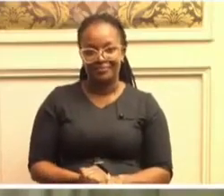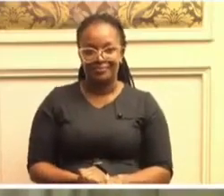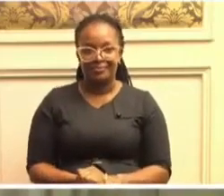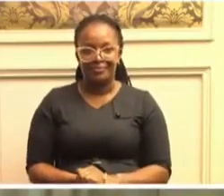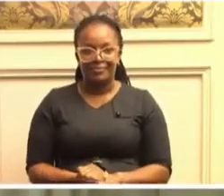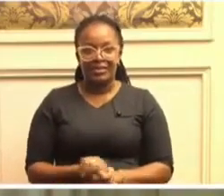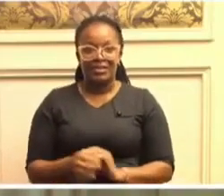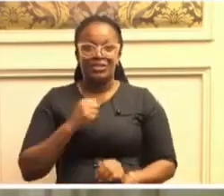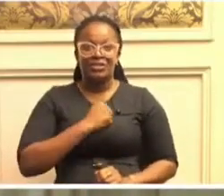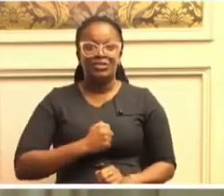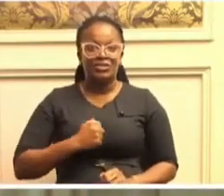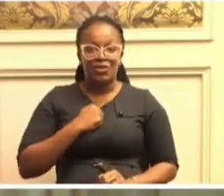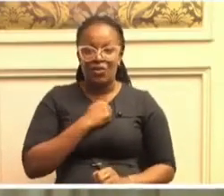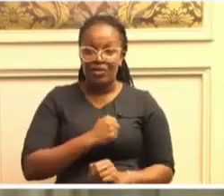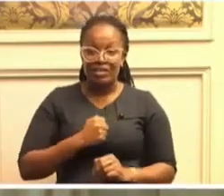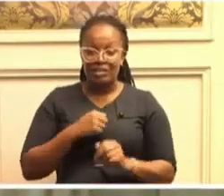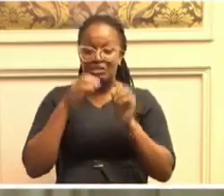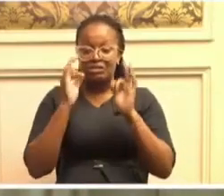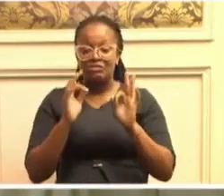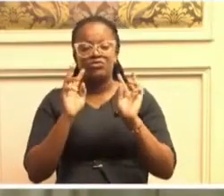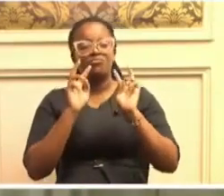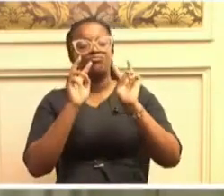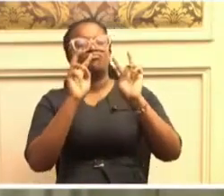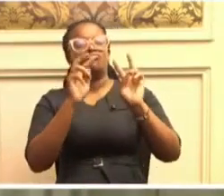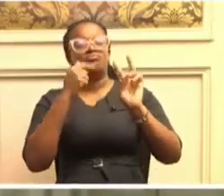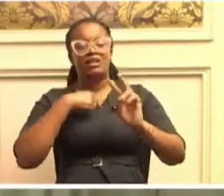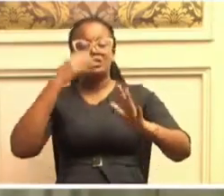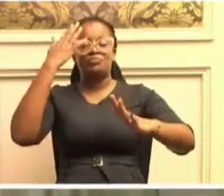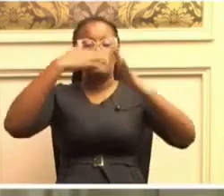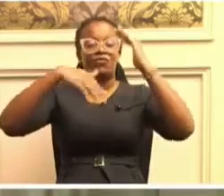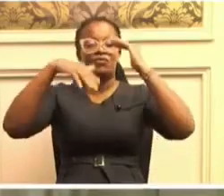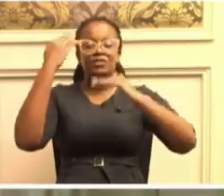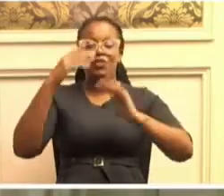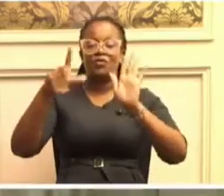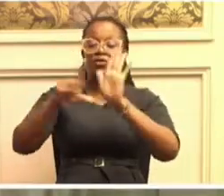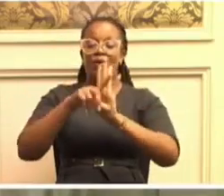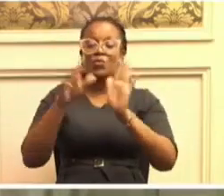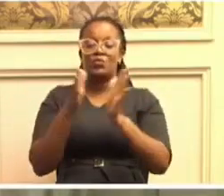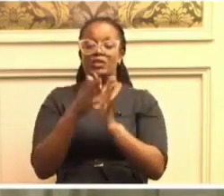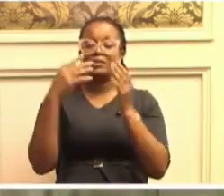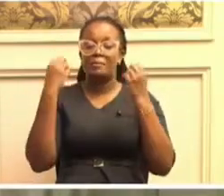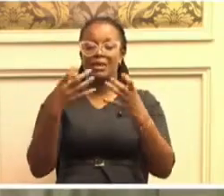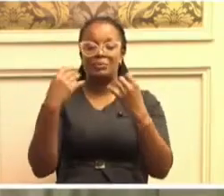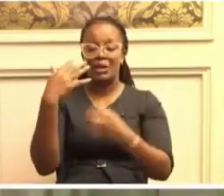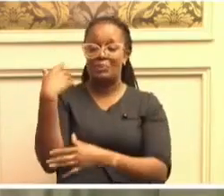Sorry if I look at like a professor of law with papers tune all over.